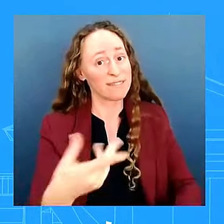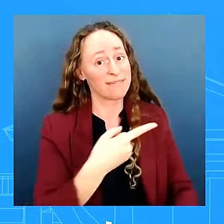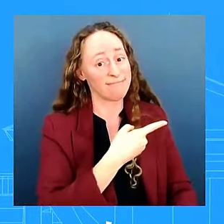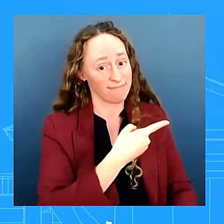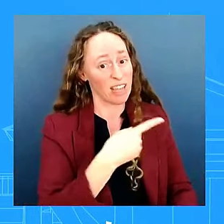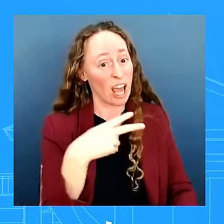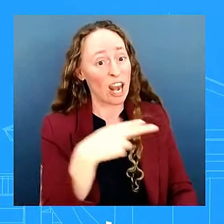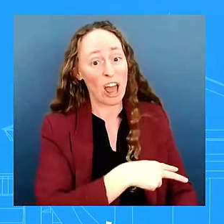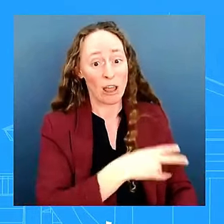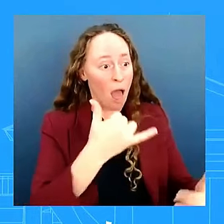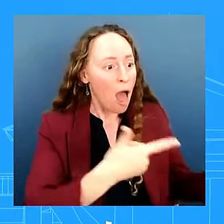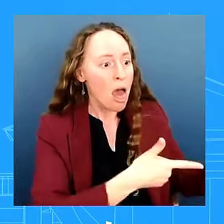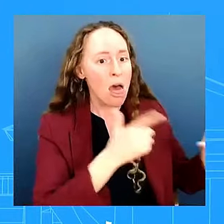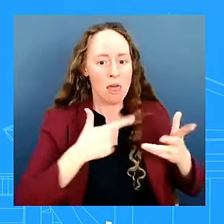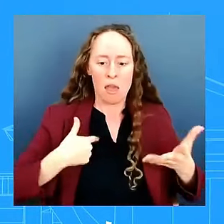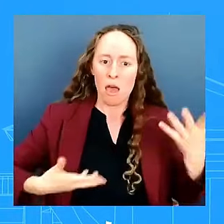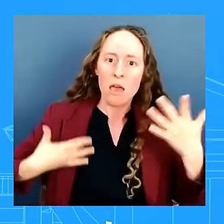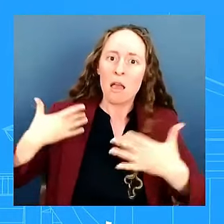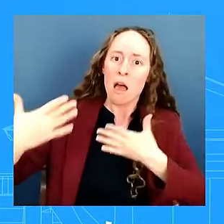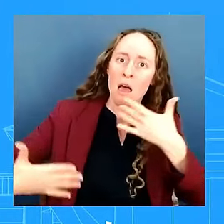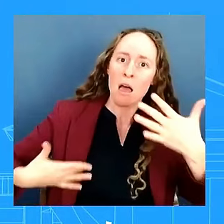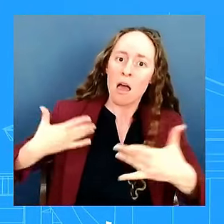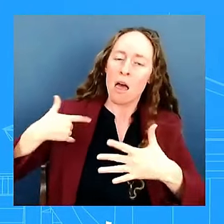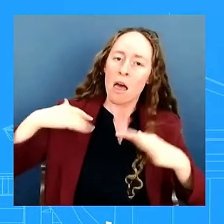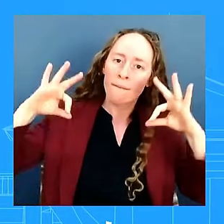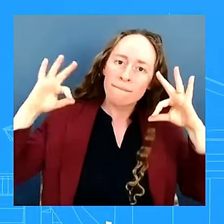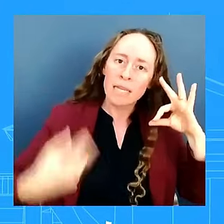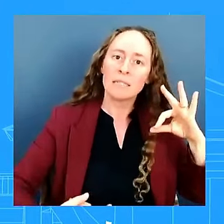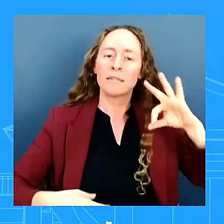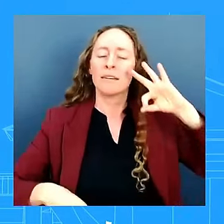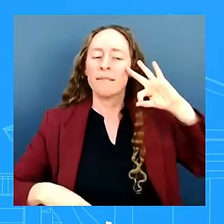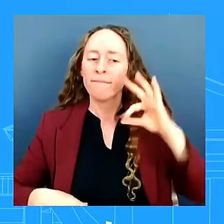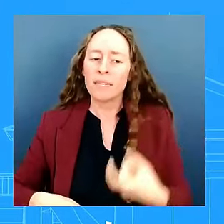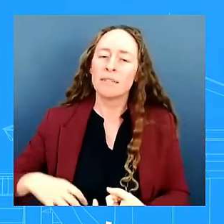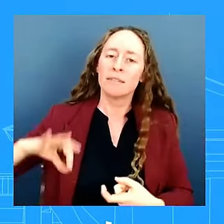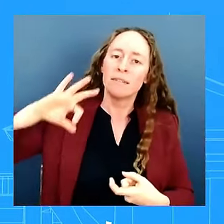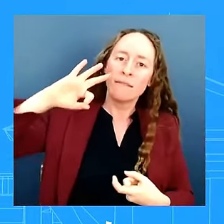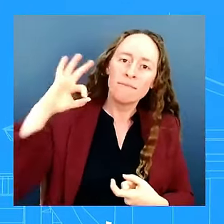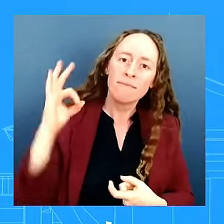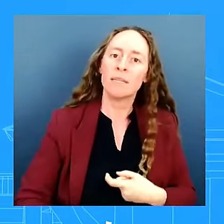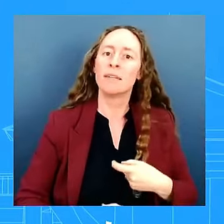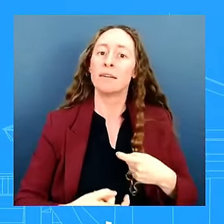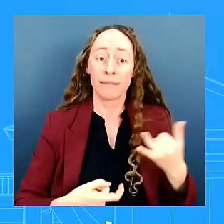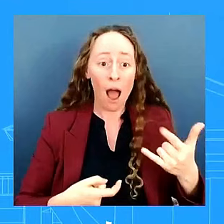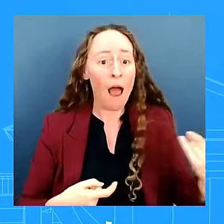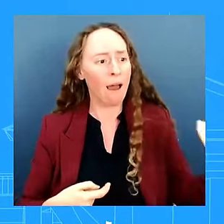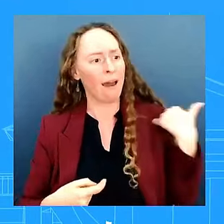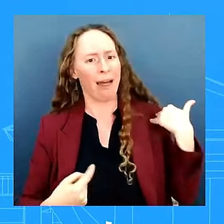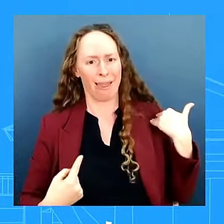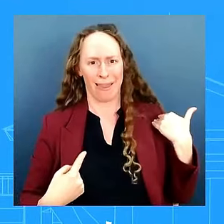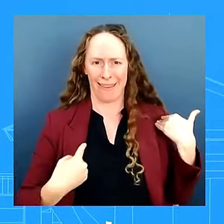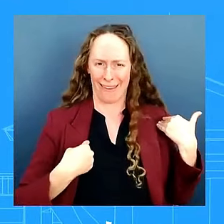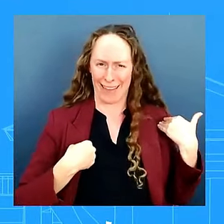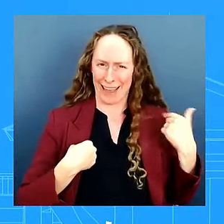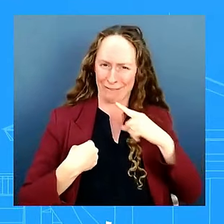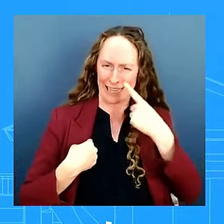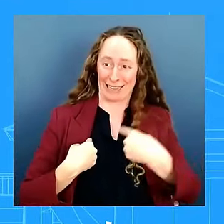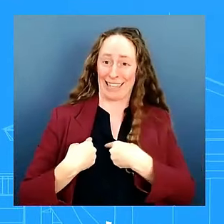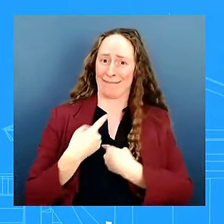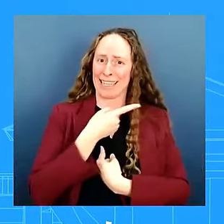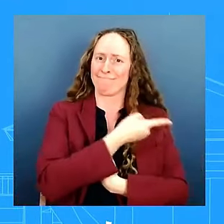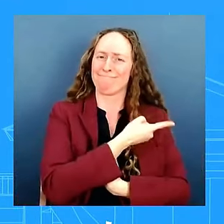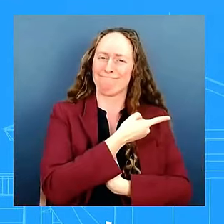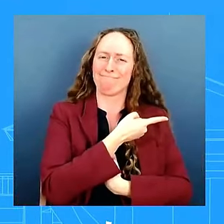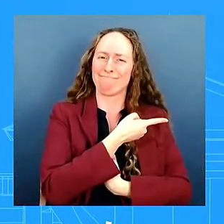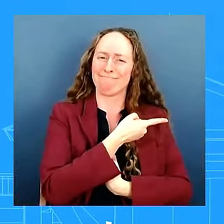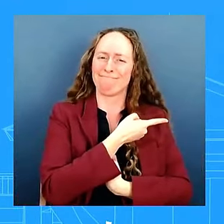every question that you ask me i mean there's some irony every question that you ask me is something that we're trying to fix and republicans get